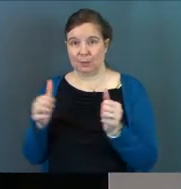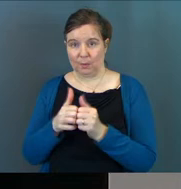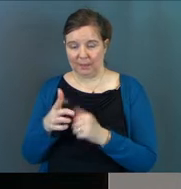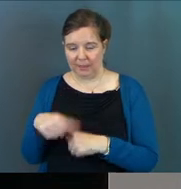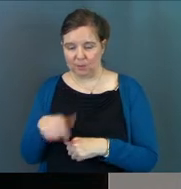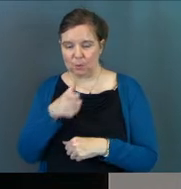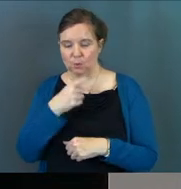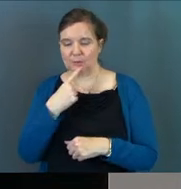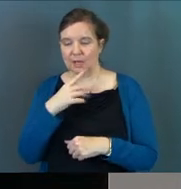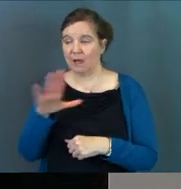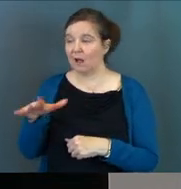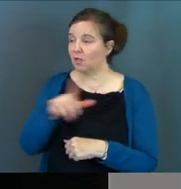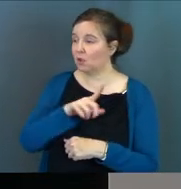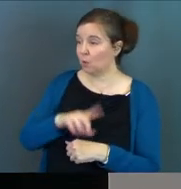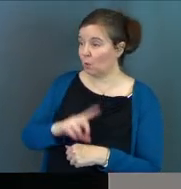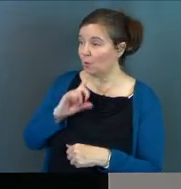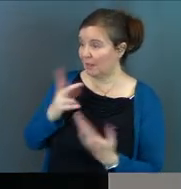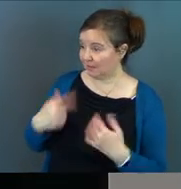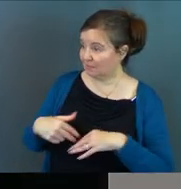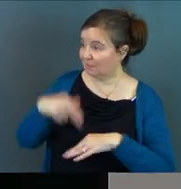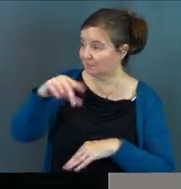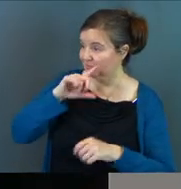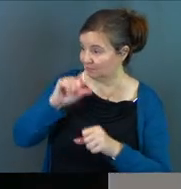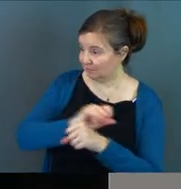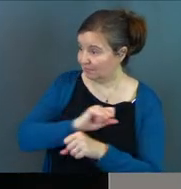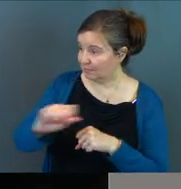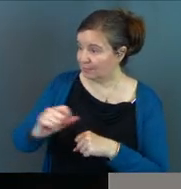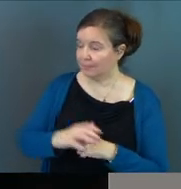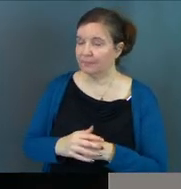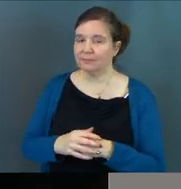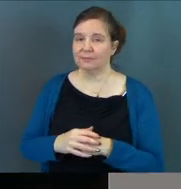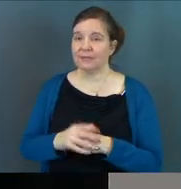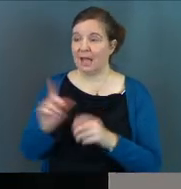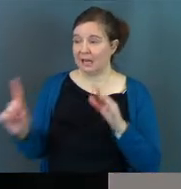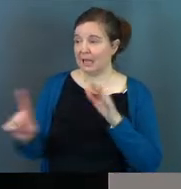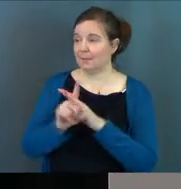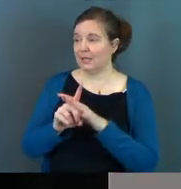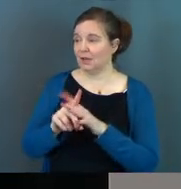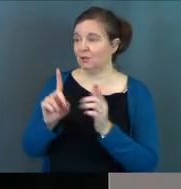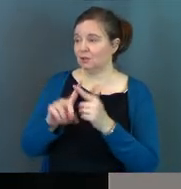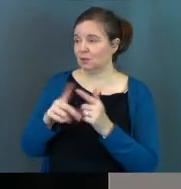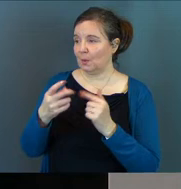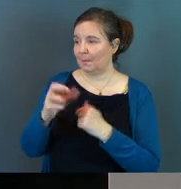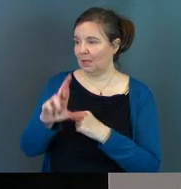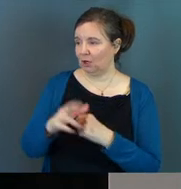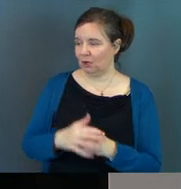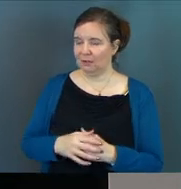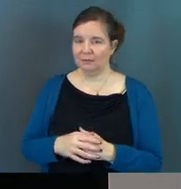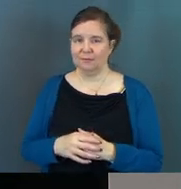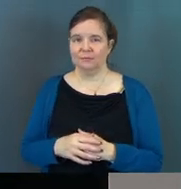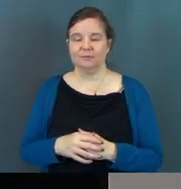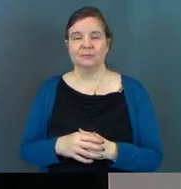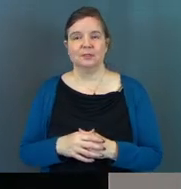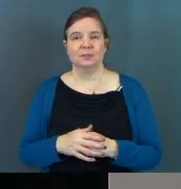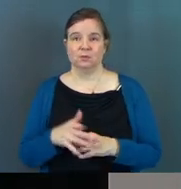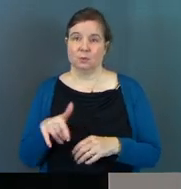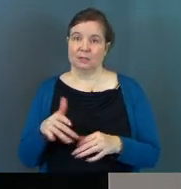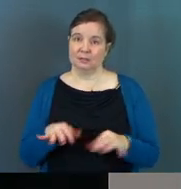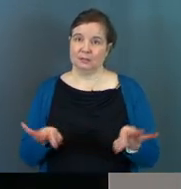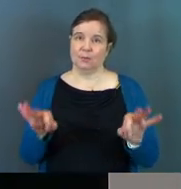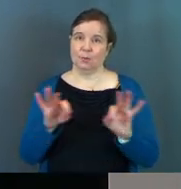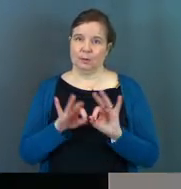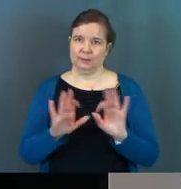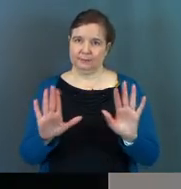them who said, the Lord has really risen. And he appeared to Peter. So it's important.